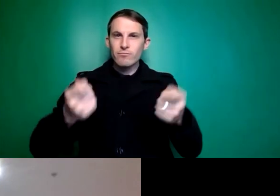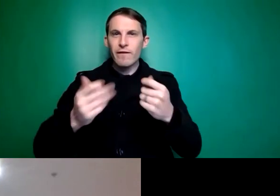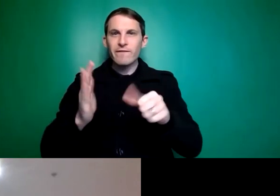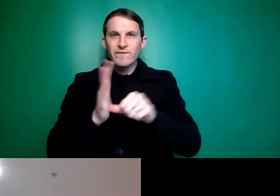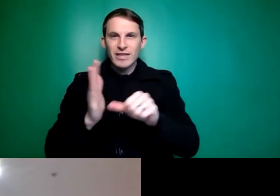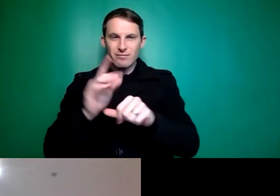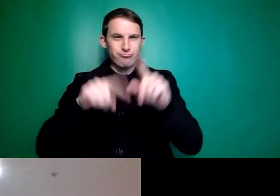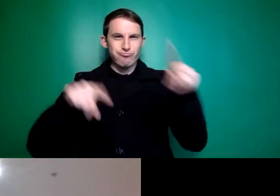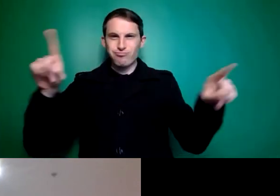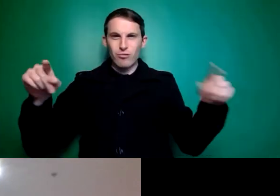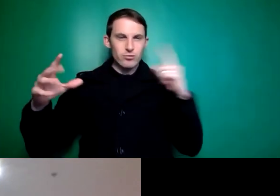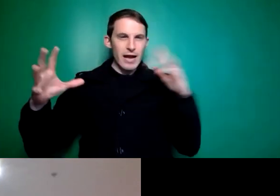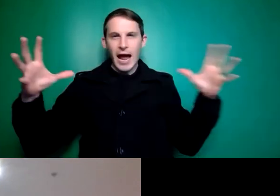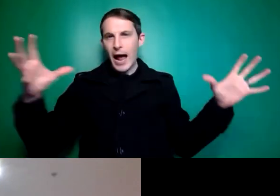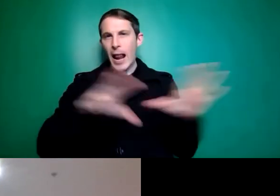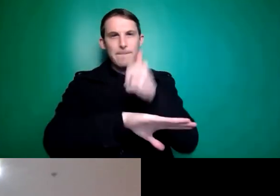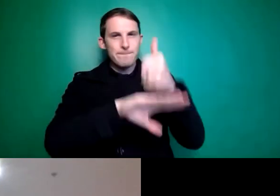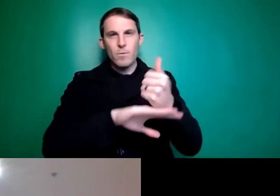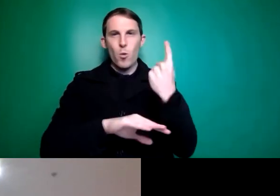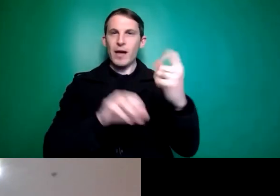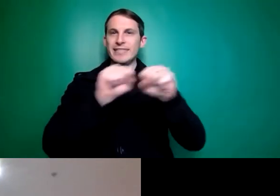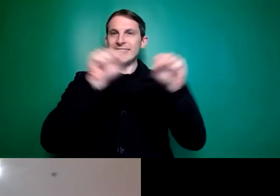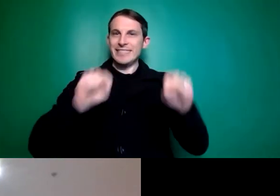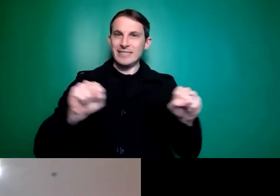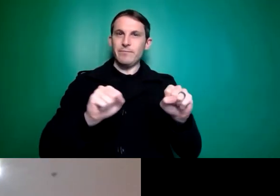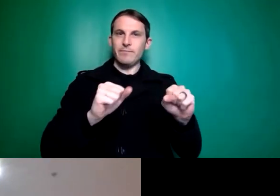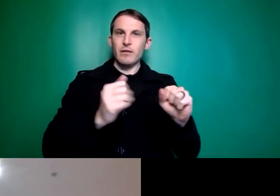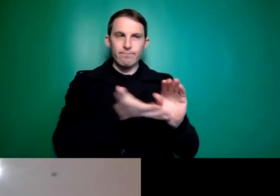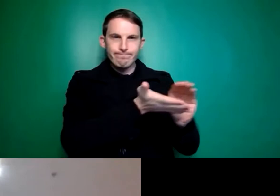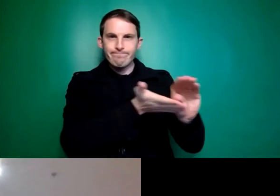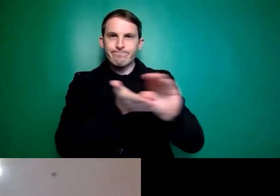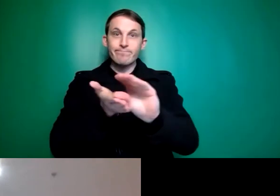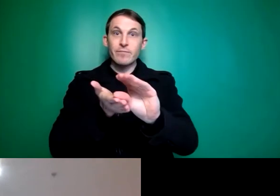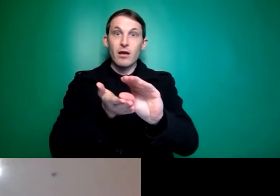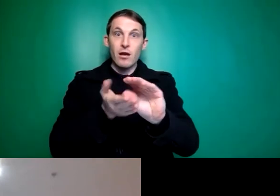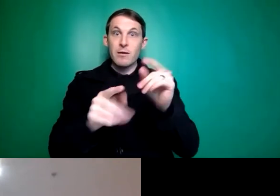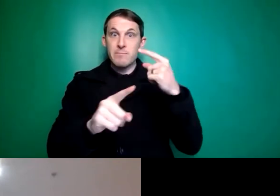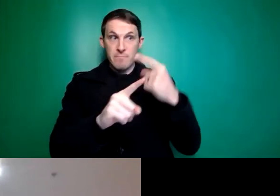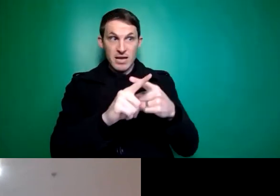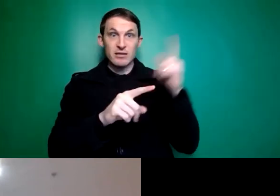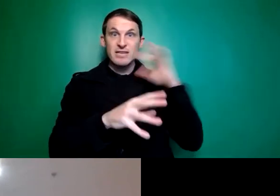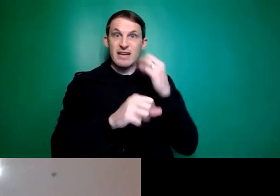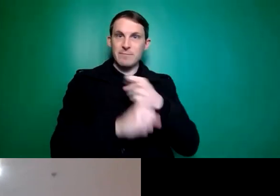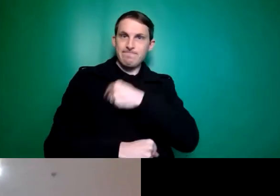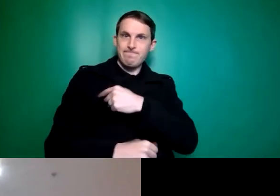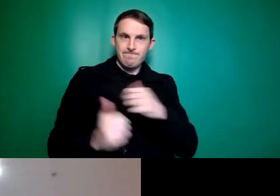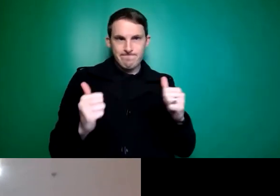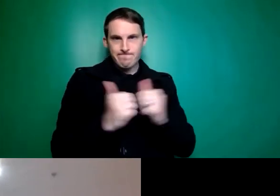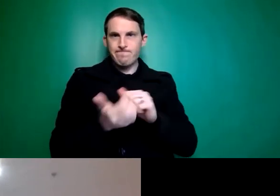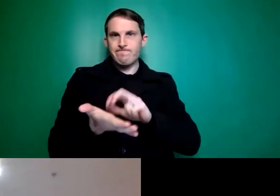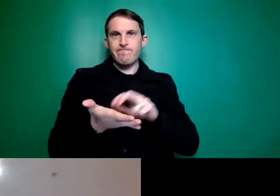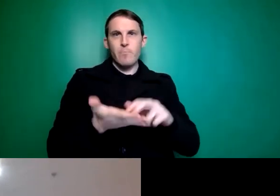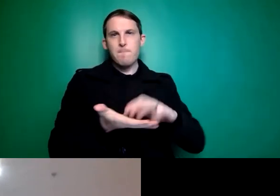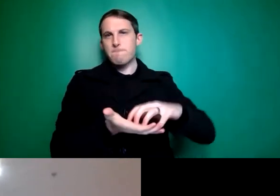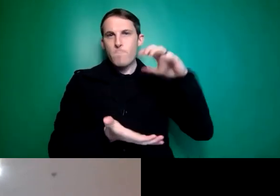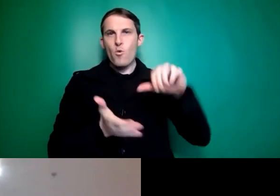easy for people to navigate the system, and then we want to inject more funding into it, add to it, to make sure that we end up with something that's sustainable and